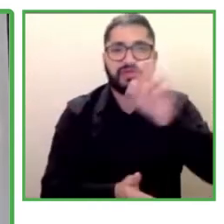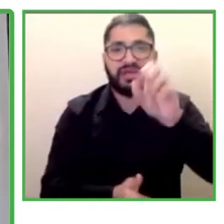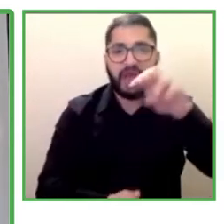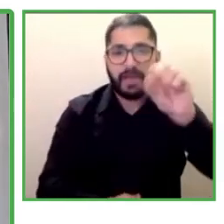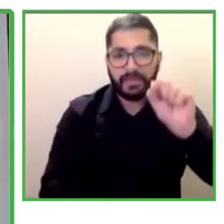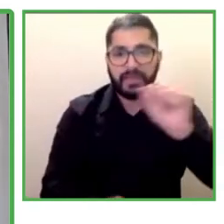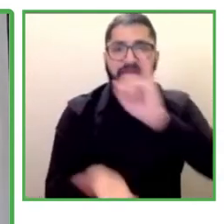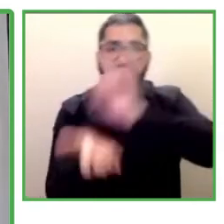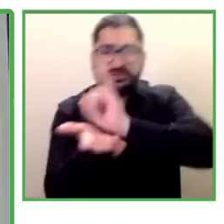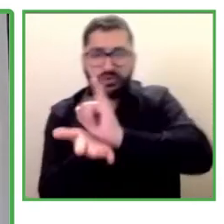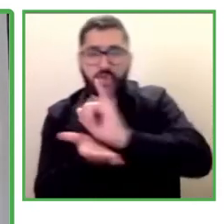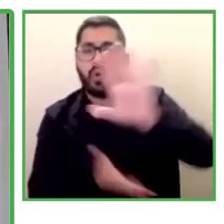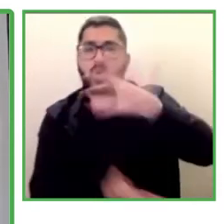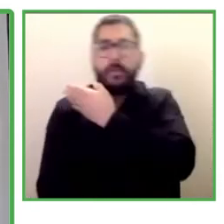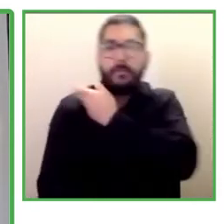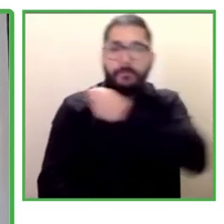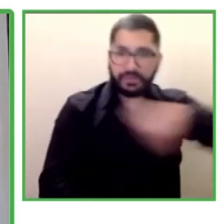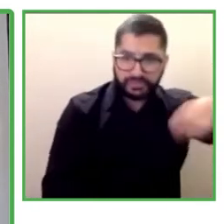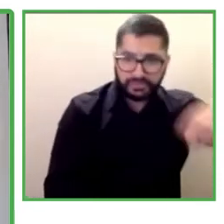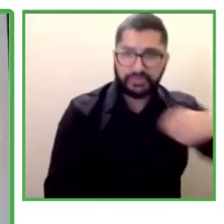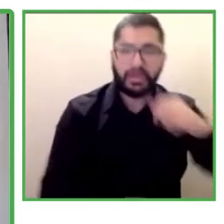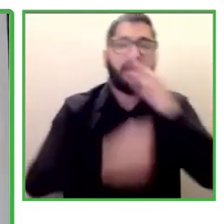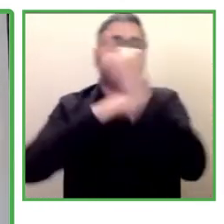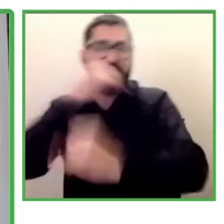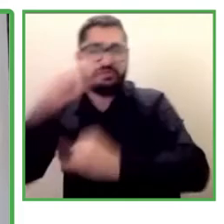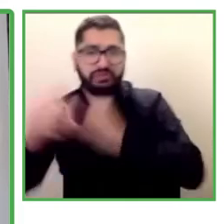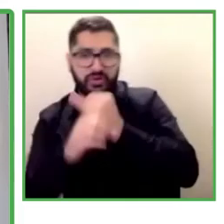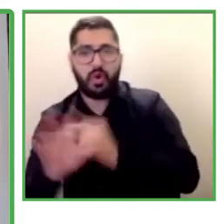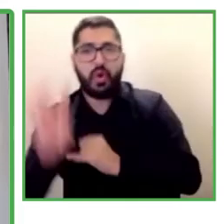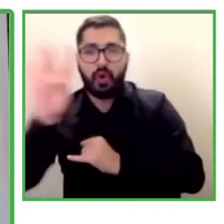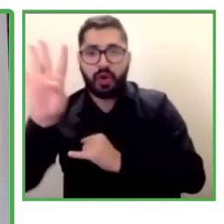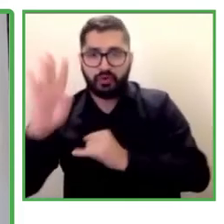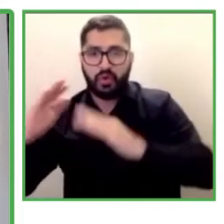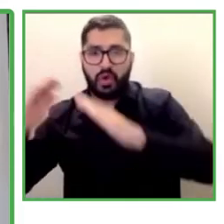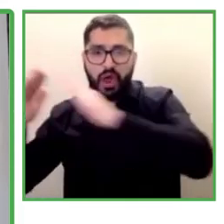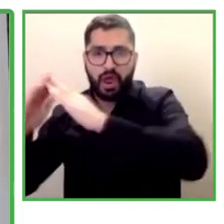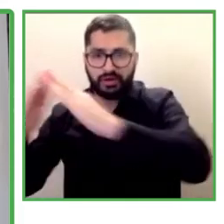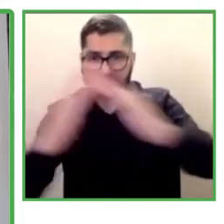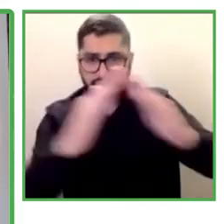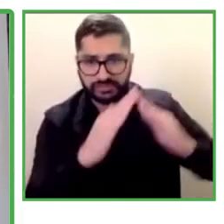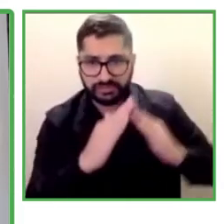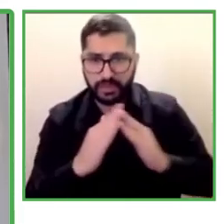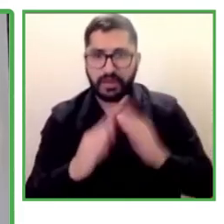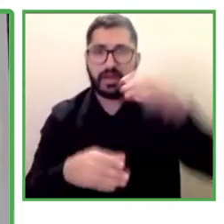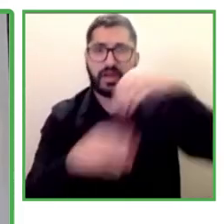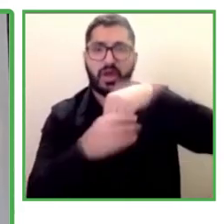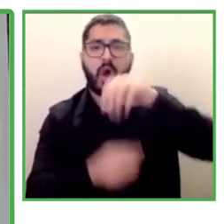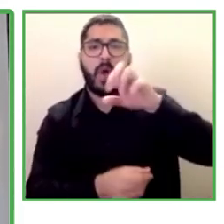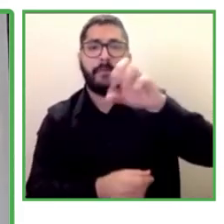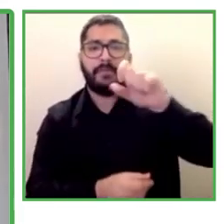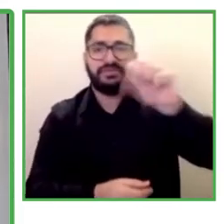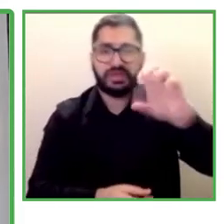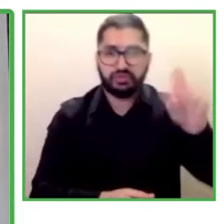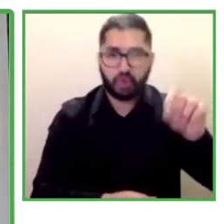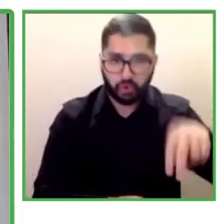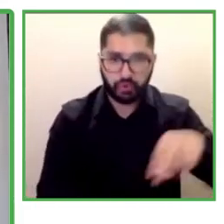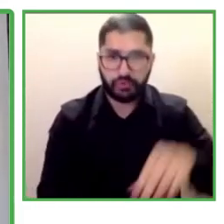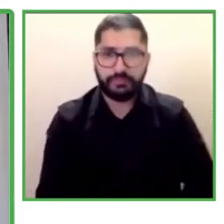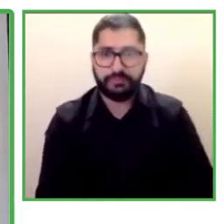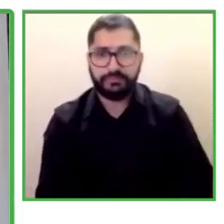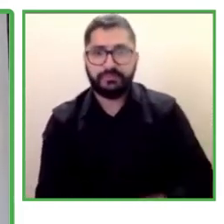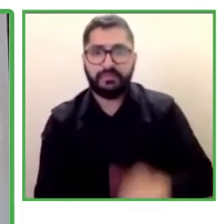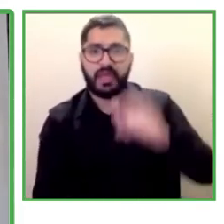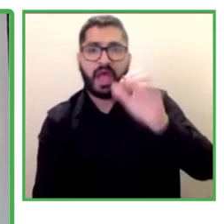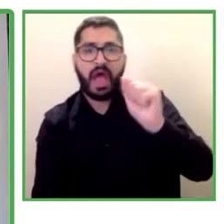the International Cooperation Agency in different cities, CAFAN in